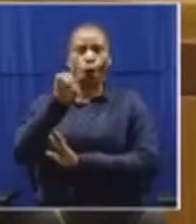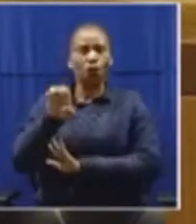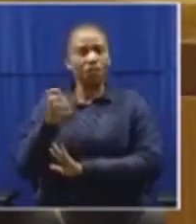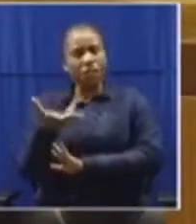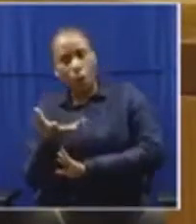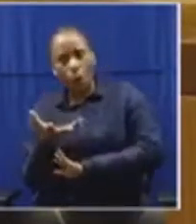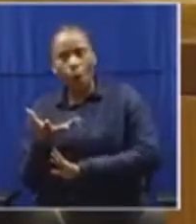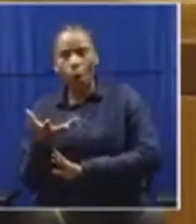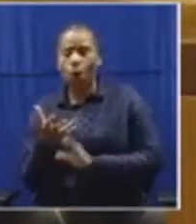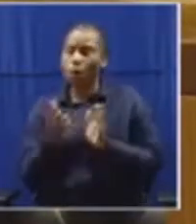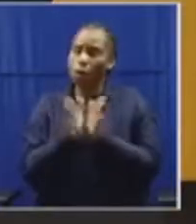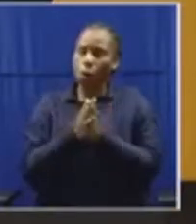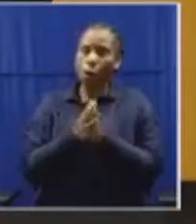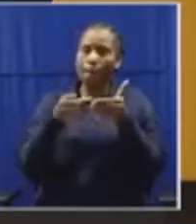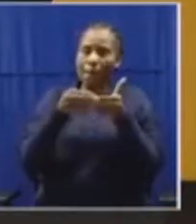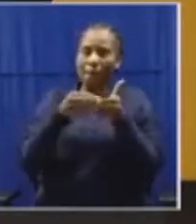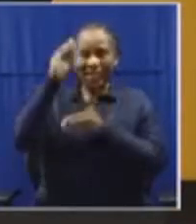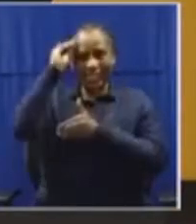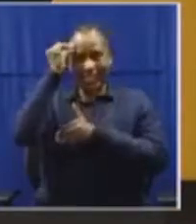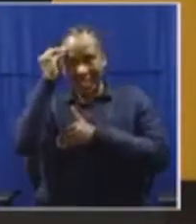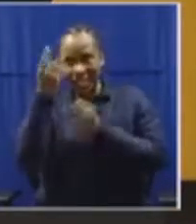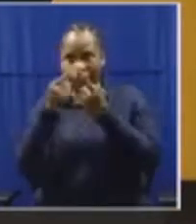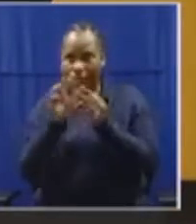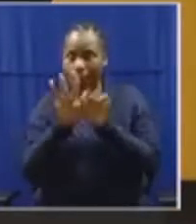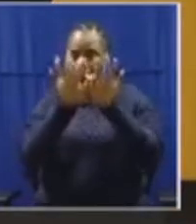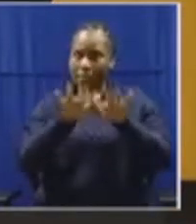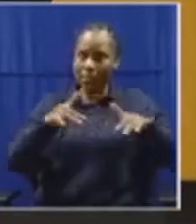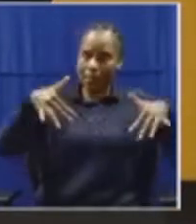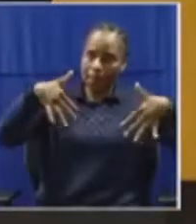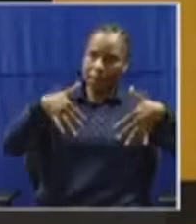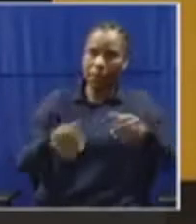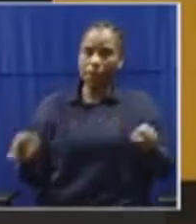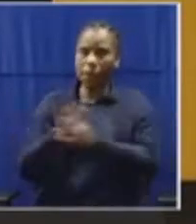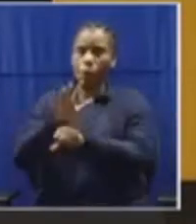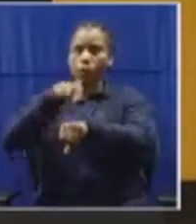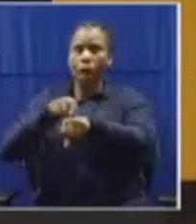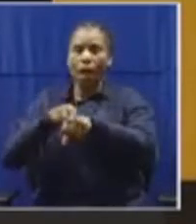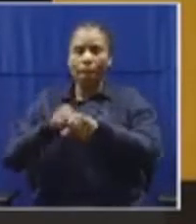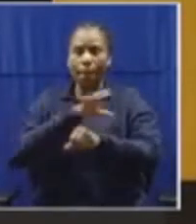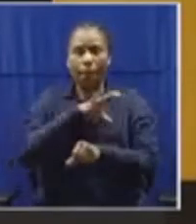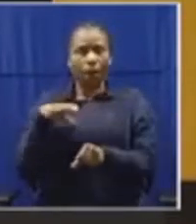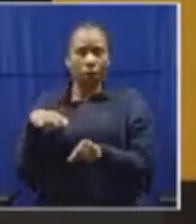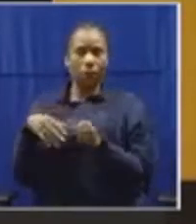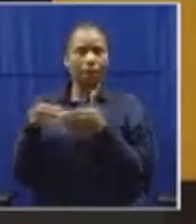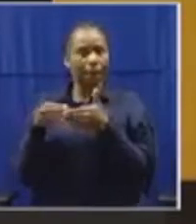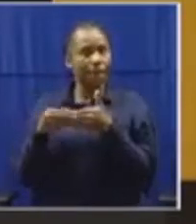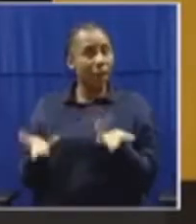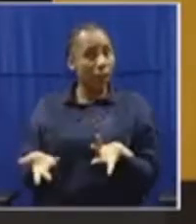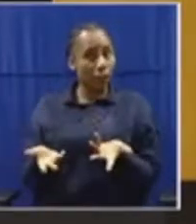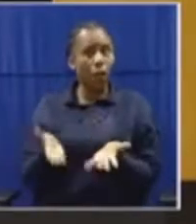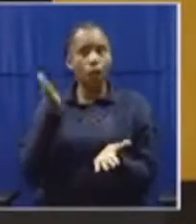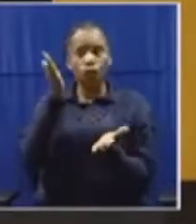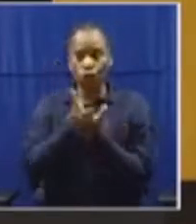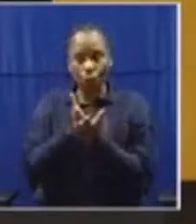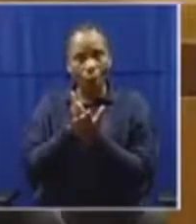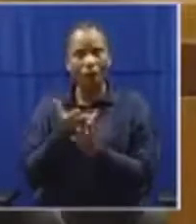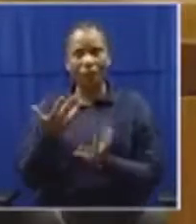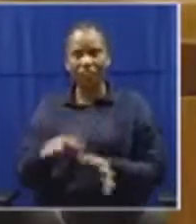Members' Interests for Assembly and Permanent Council Members. I am sure that Honorable Malema